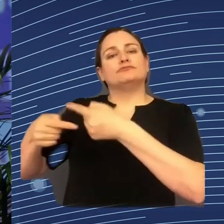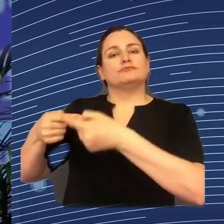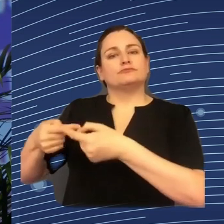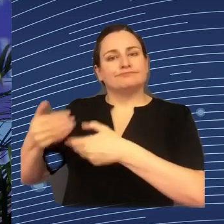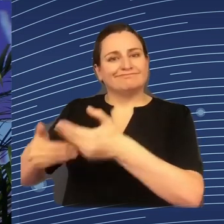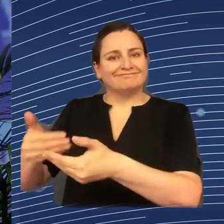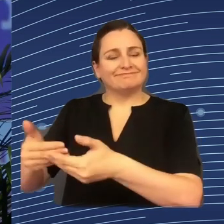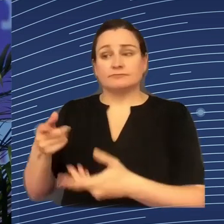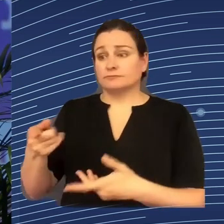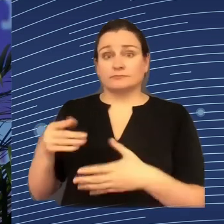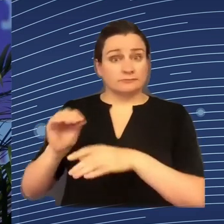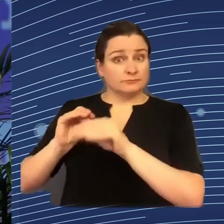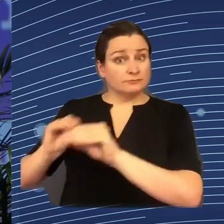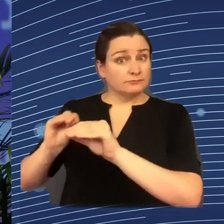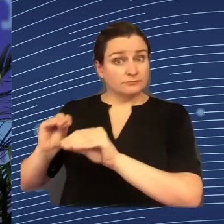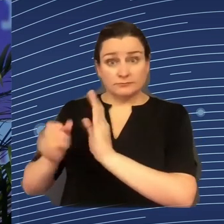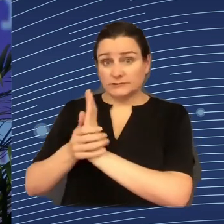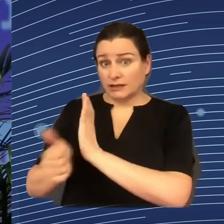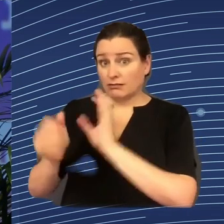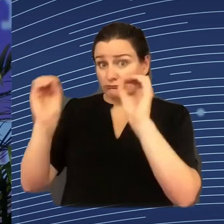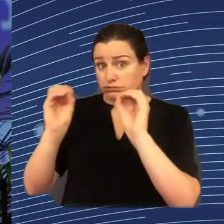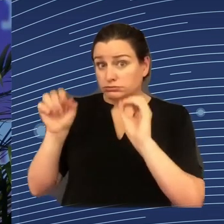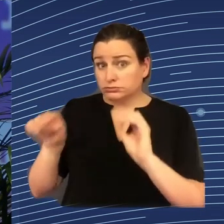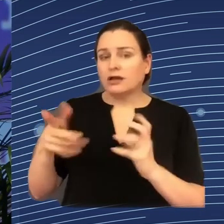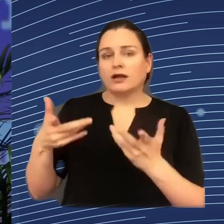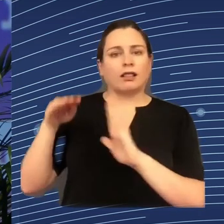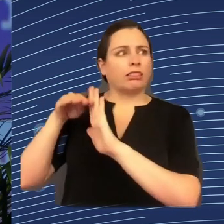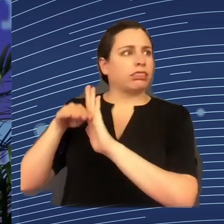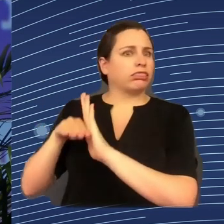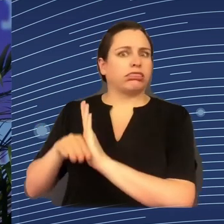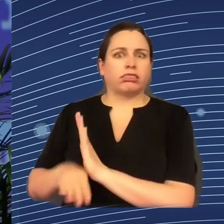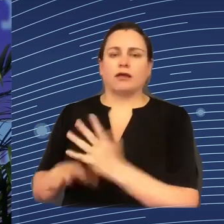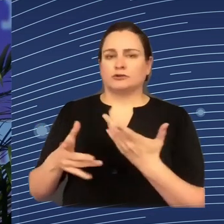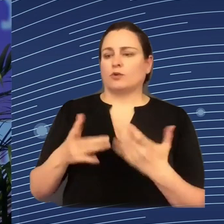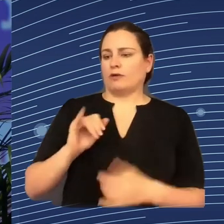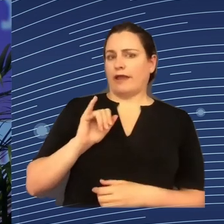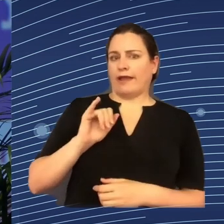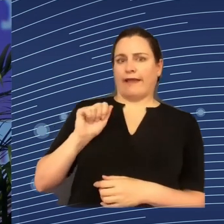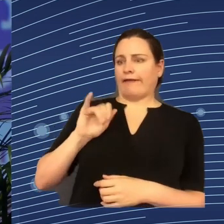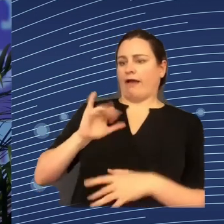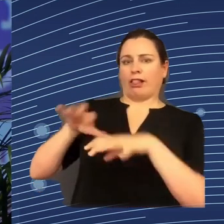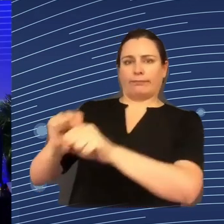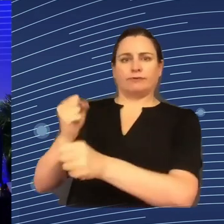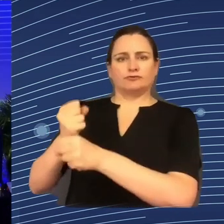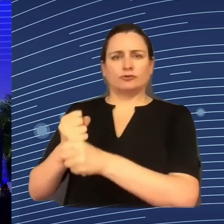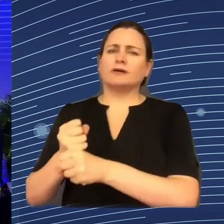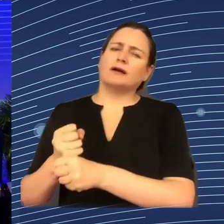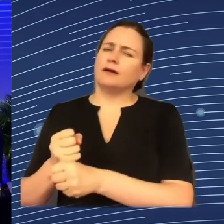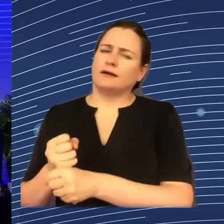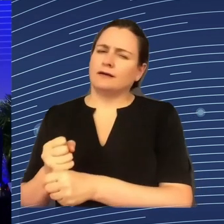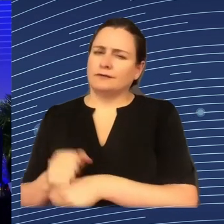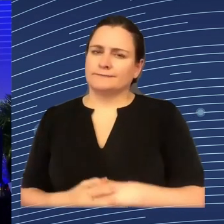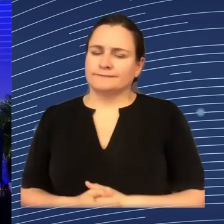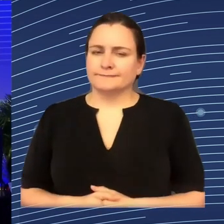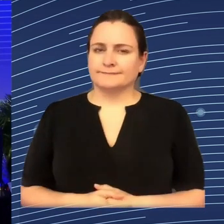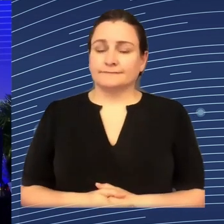jobs and their capacity to do their jobs will become at risk. And I think it is also part of this debate. Thank you. Thank you. Ms. Schumann, would you like to react as well?